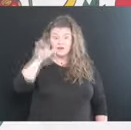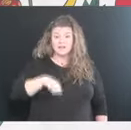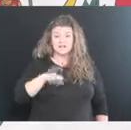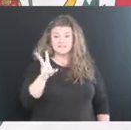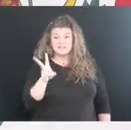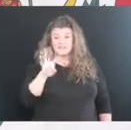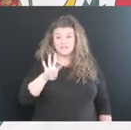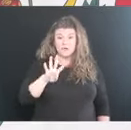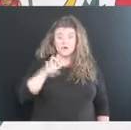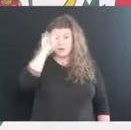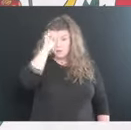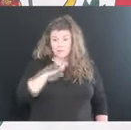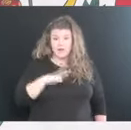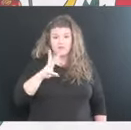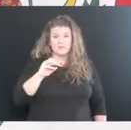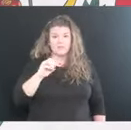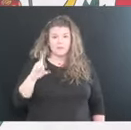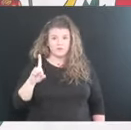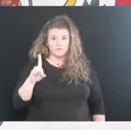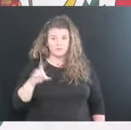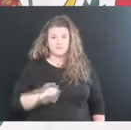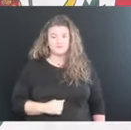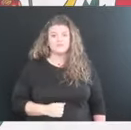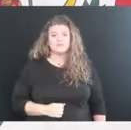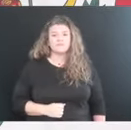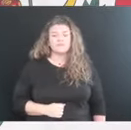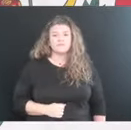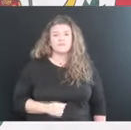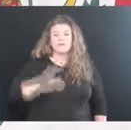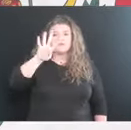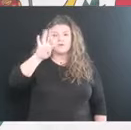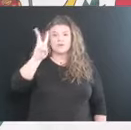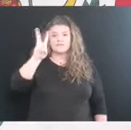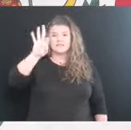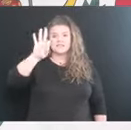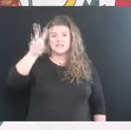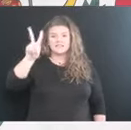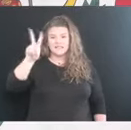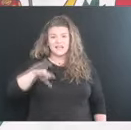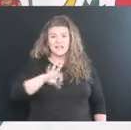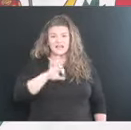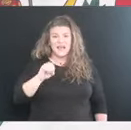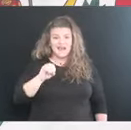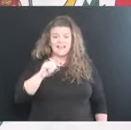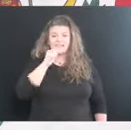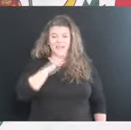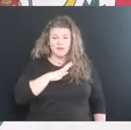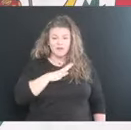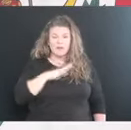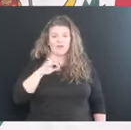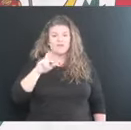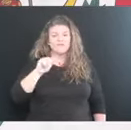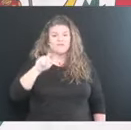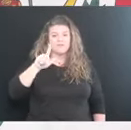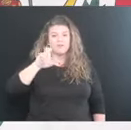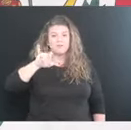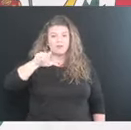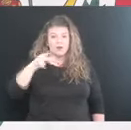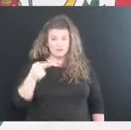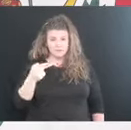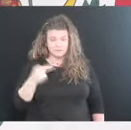64 year old male from Wood County. The 4,692 death a 90 year old female from Raleigh County.